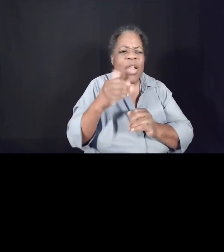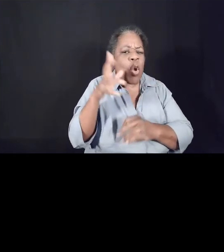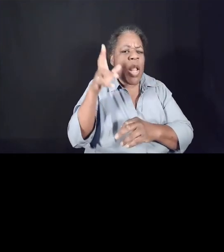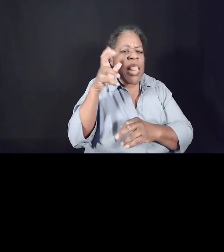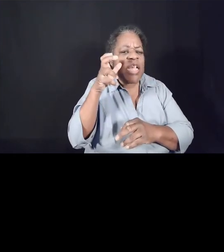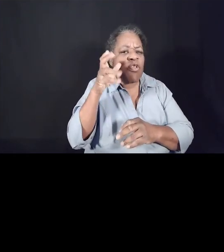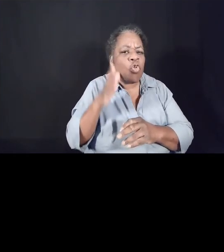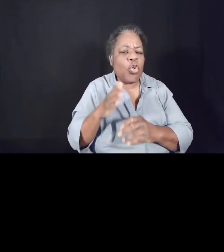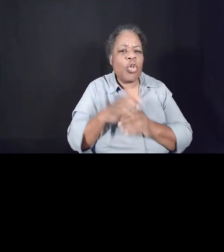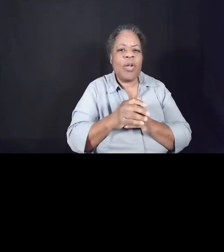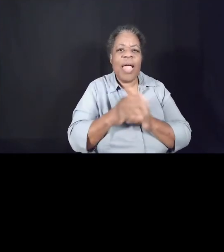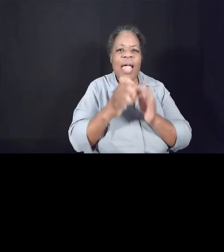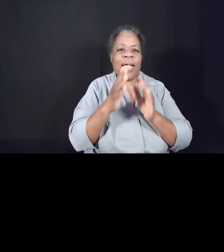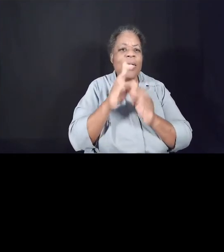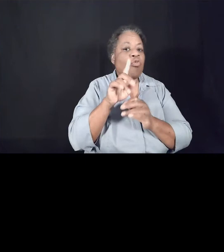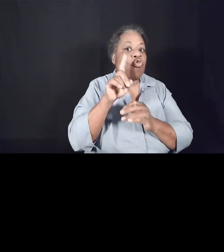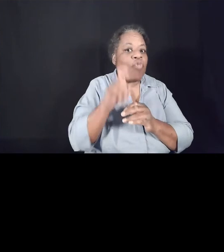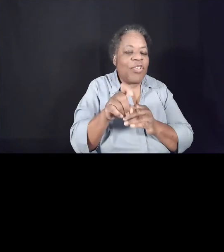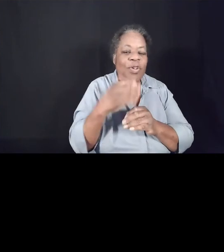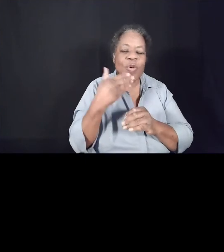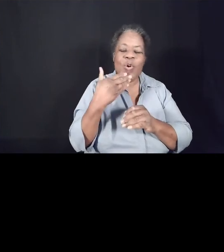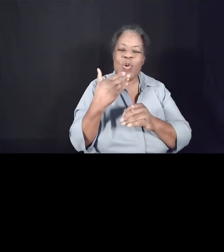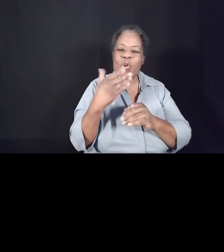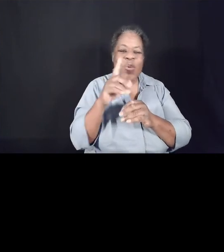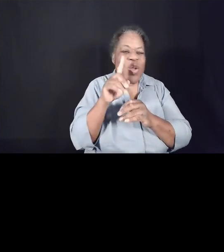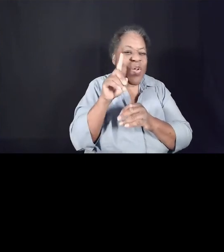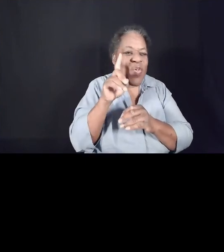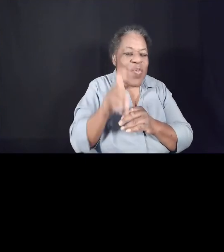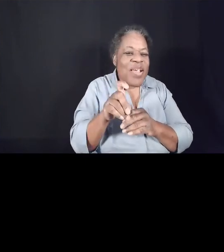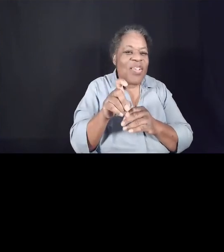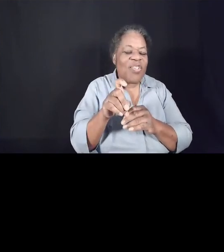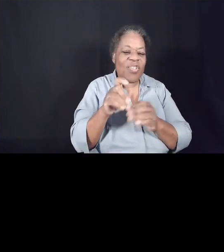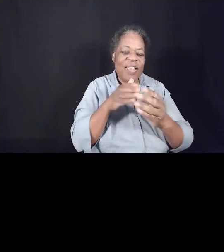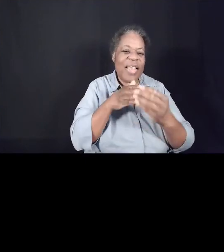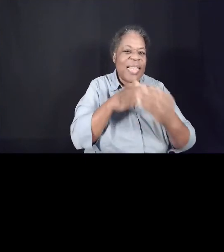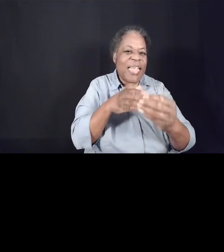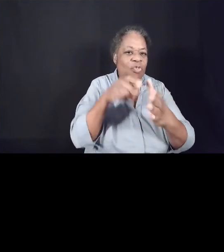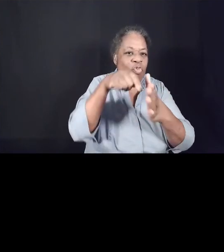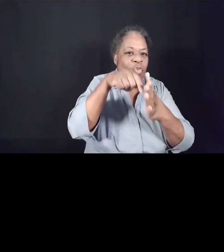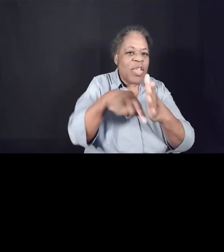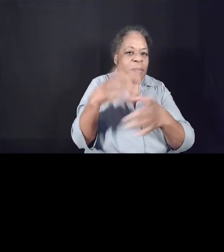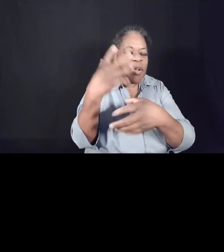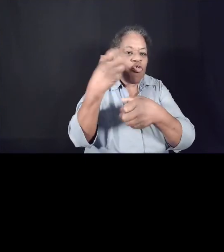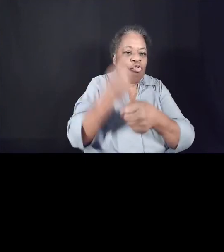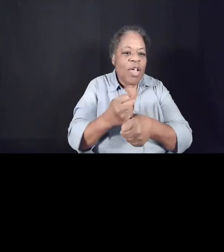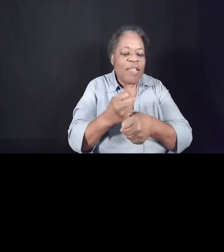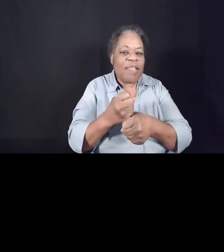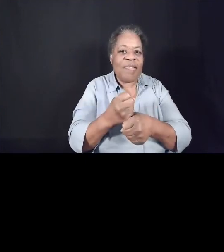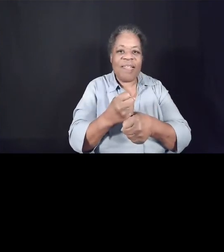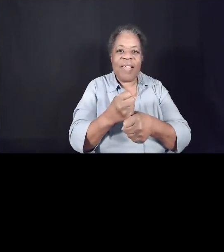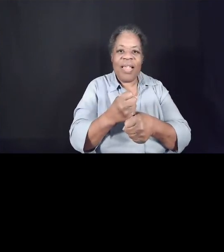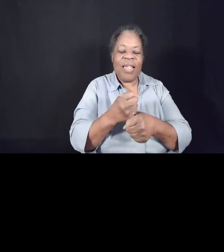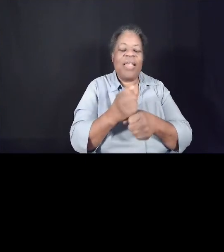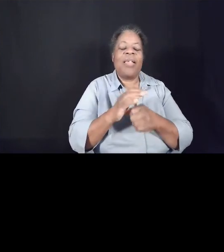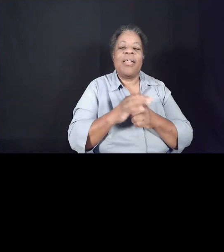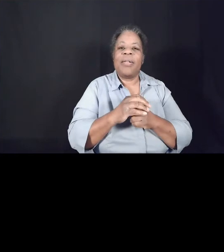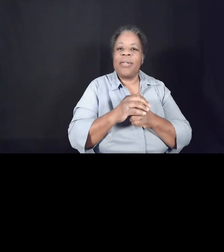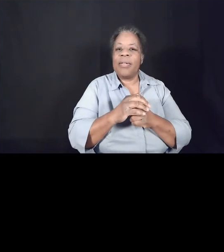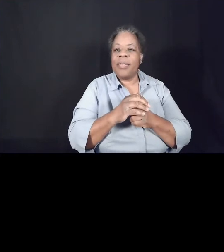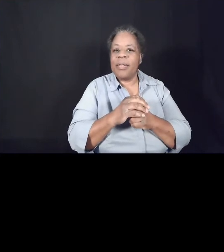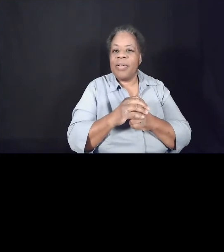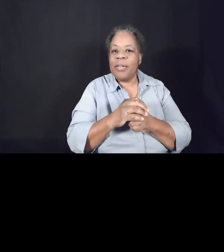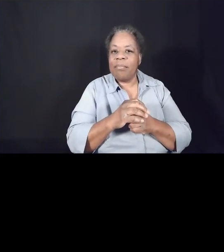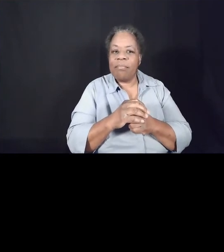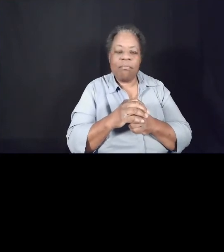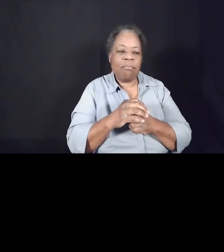Asking good questions leads to deeper trust. People don't really care at all what you do.